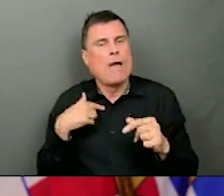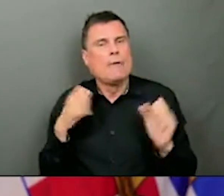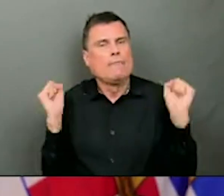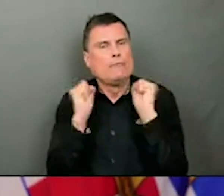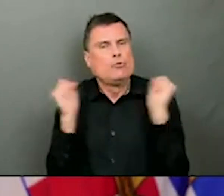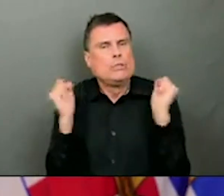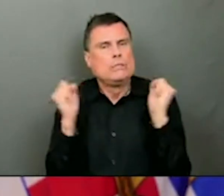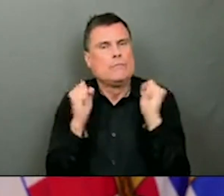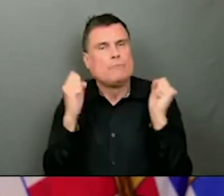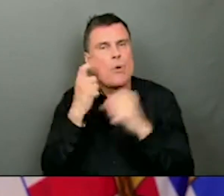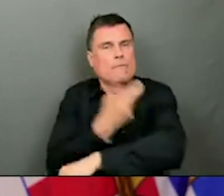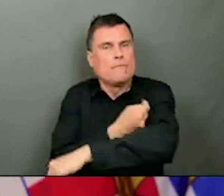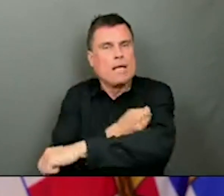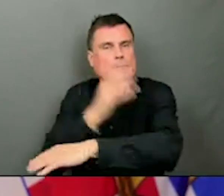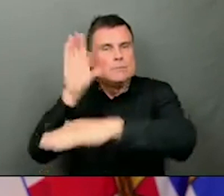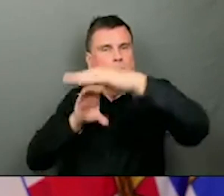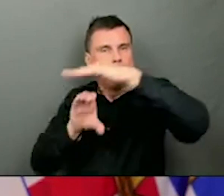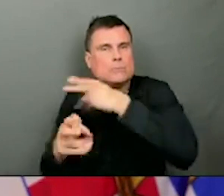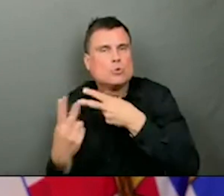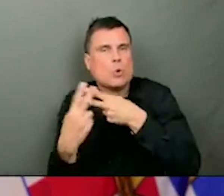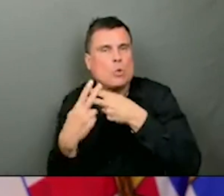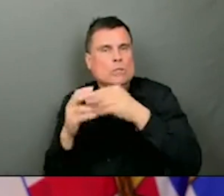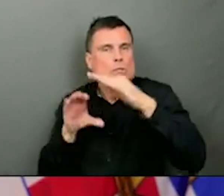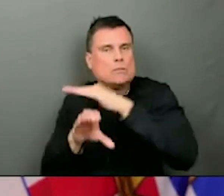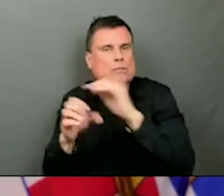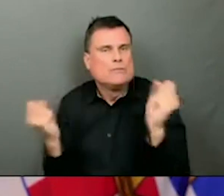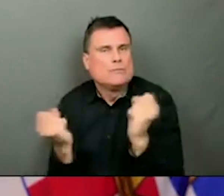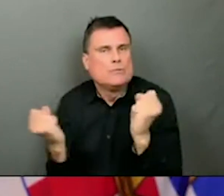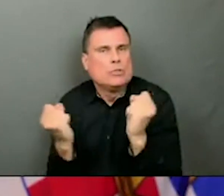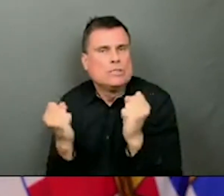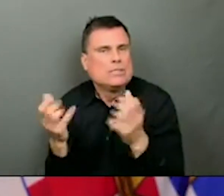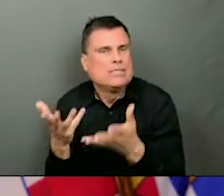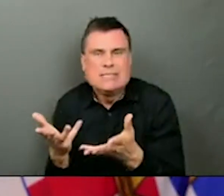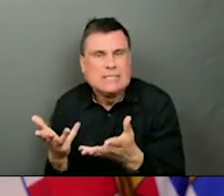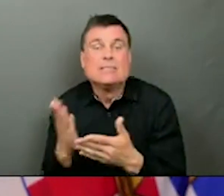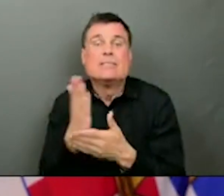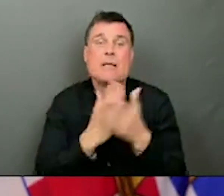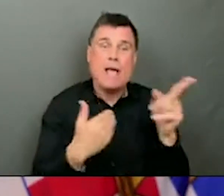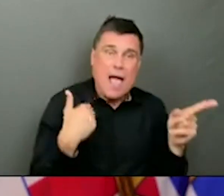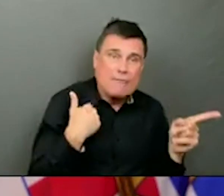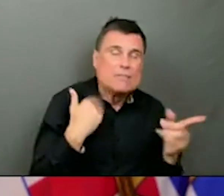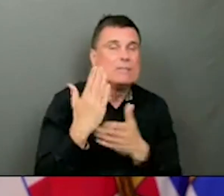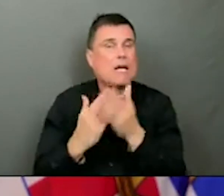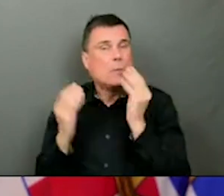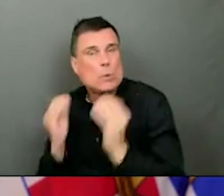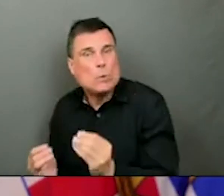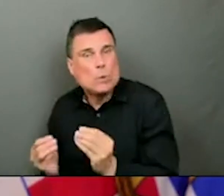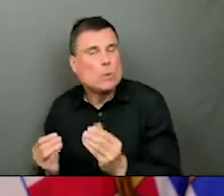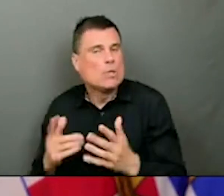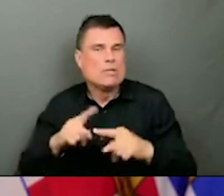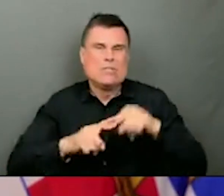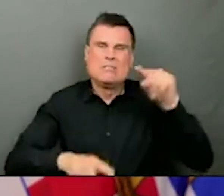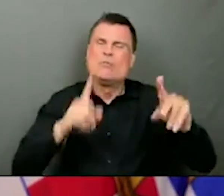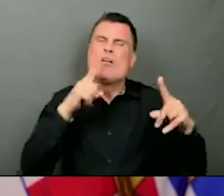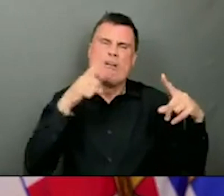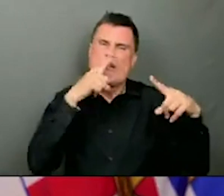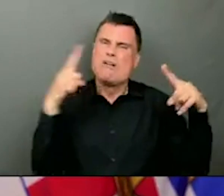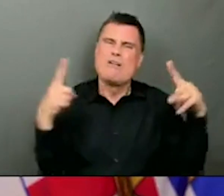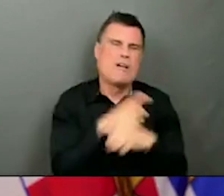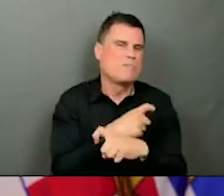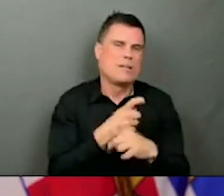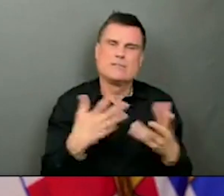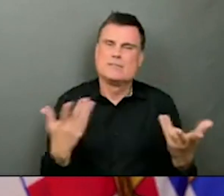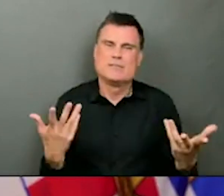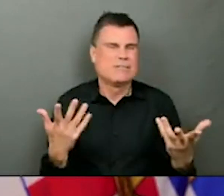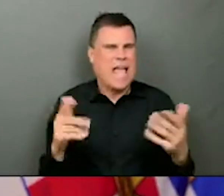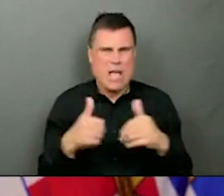factor into our decision-making about how we were going to continue to use AstraZeneca or not here in the province. We also